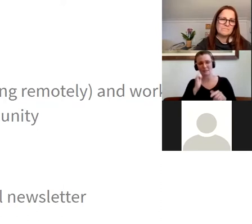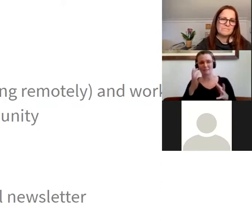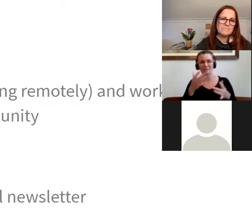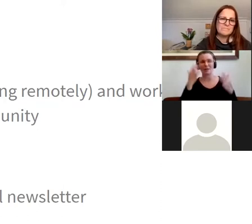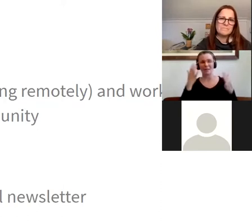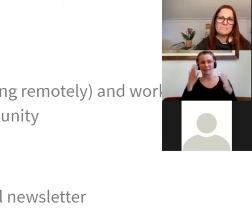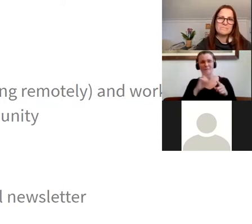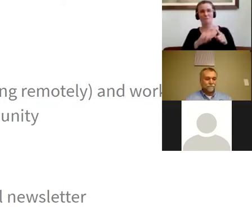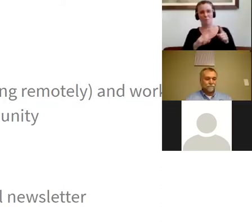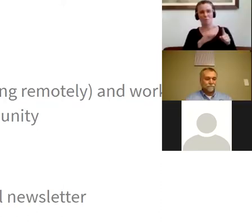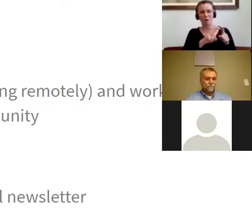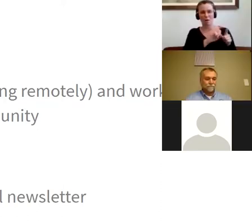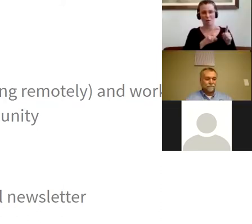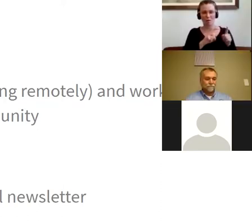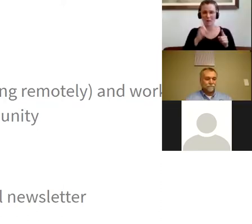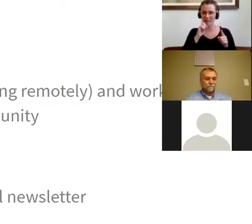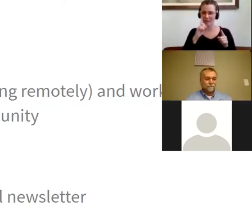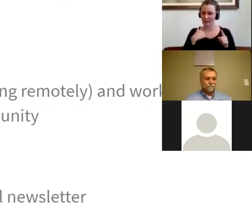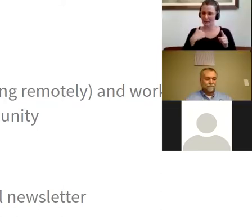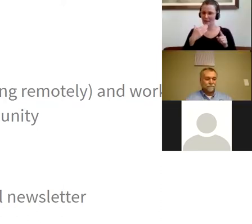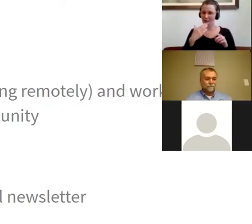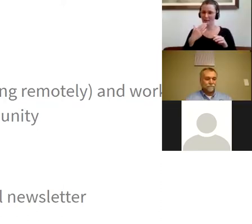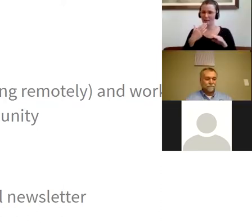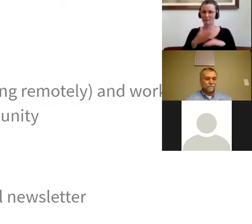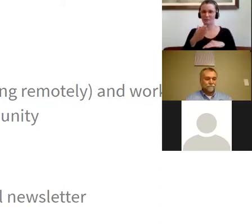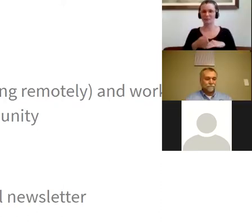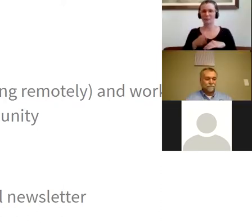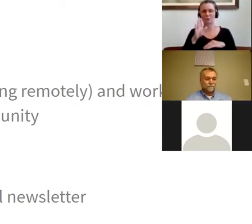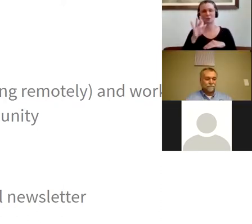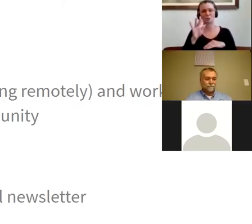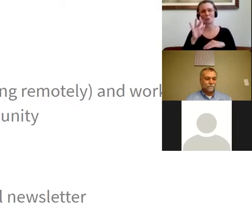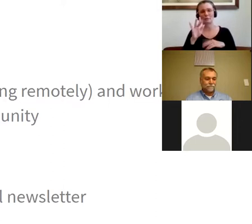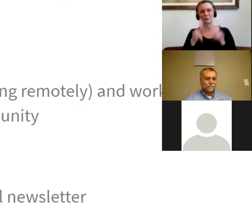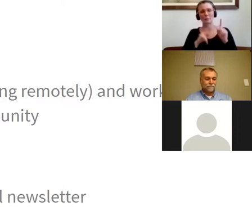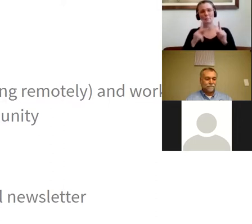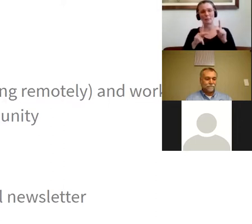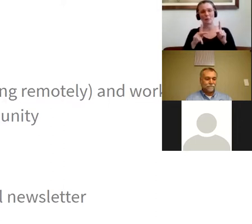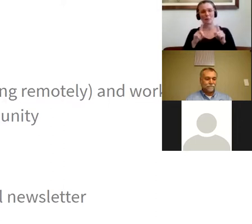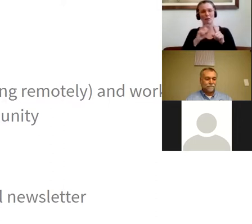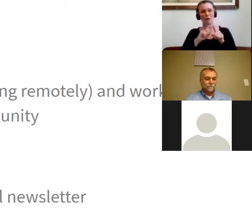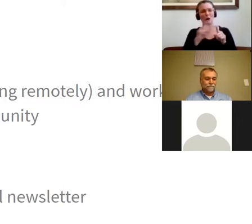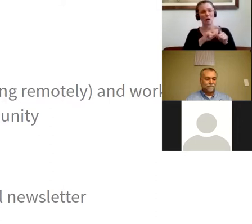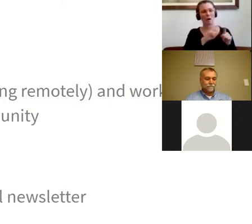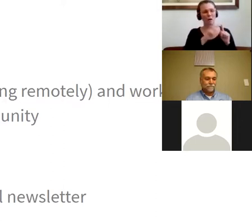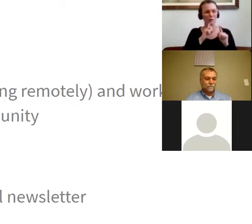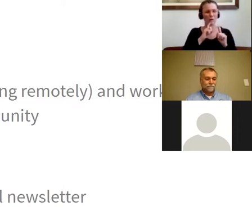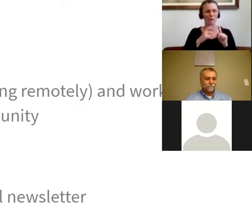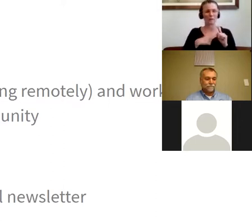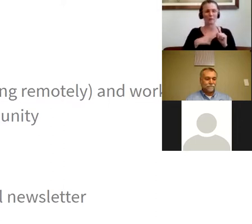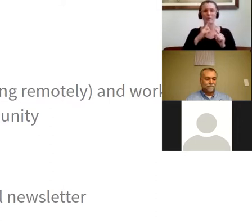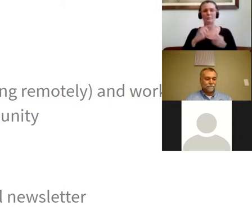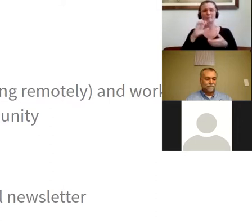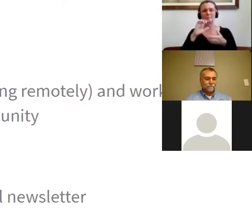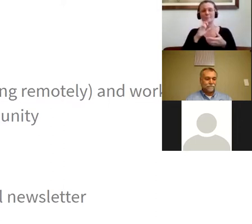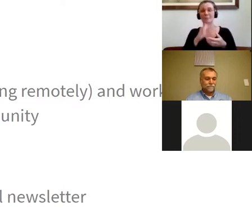with community people. I think we have over 25 community people that are making calls as well. And we have buddied up the seniors